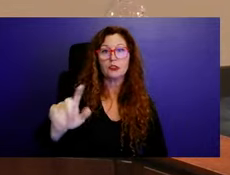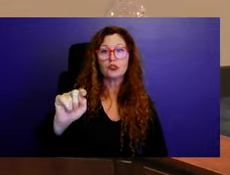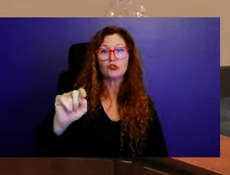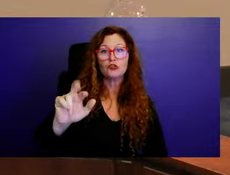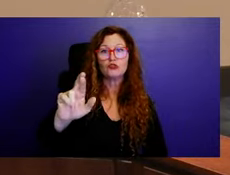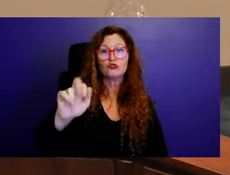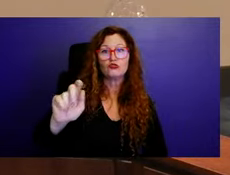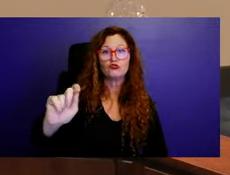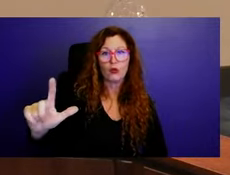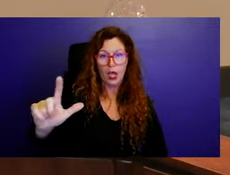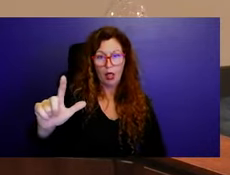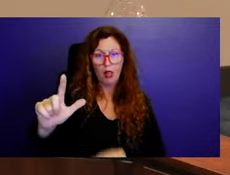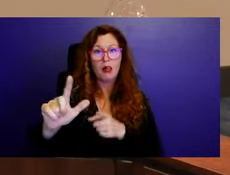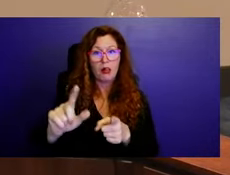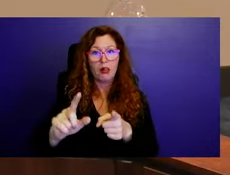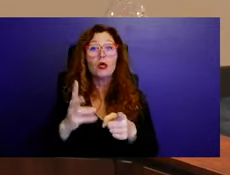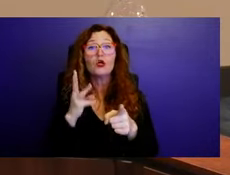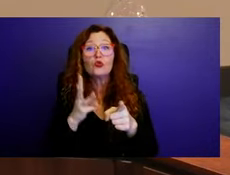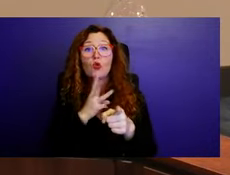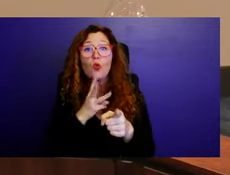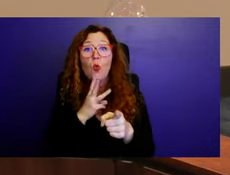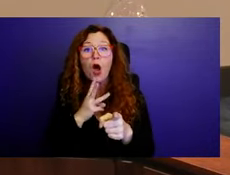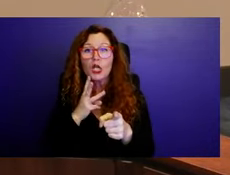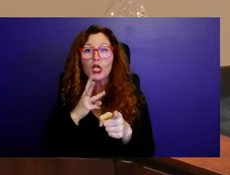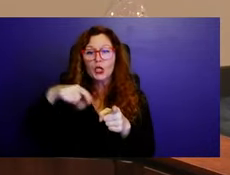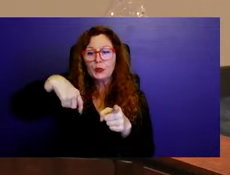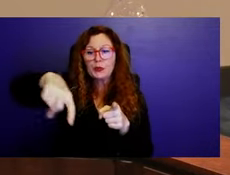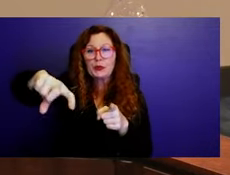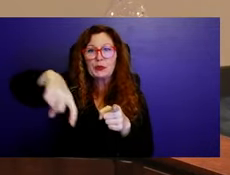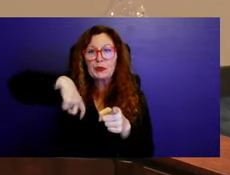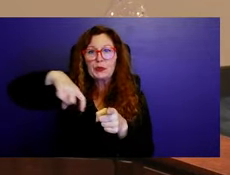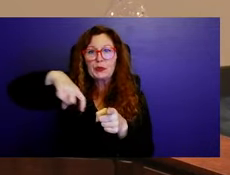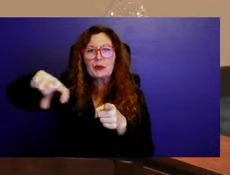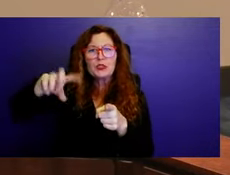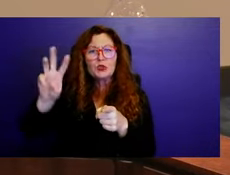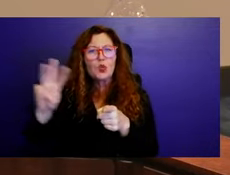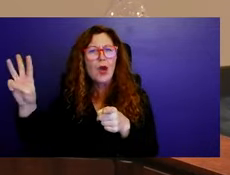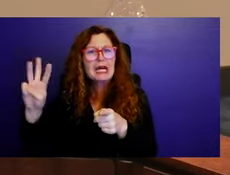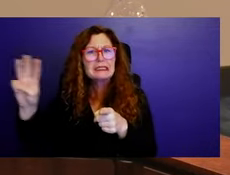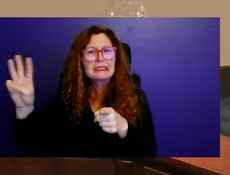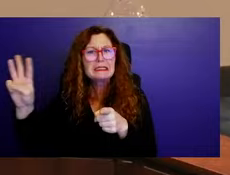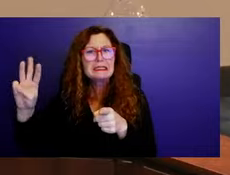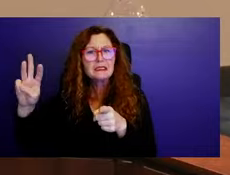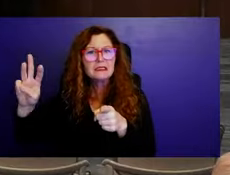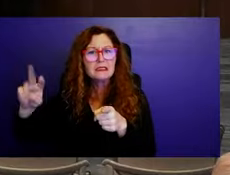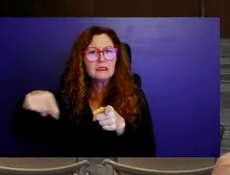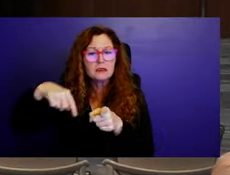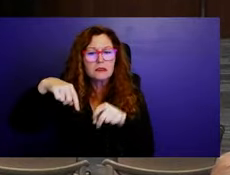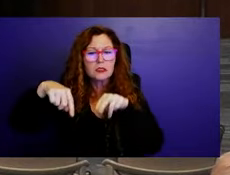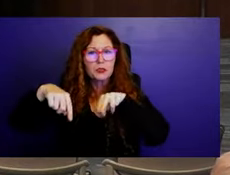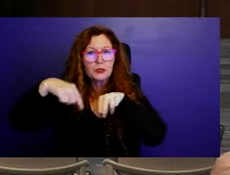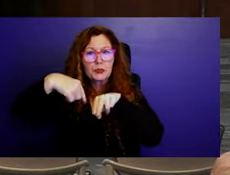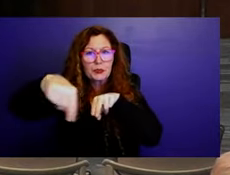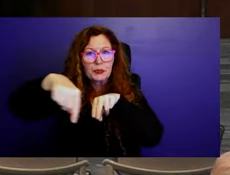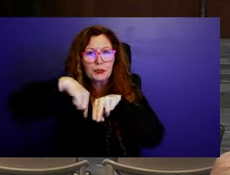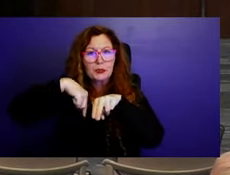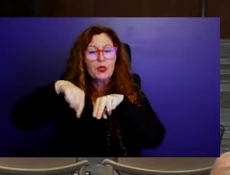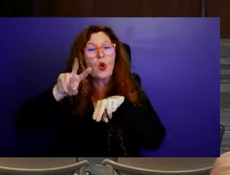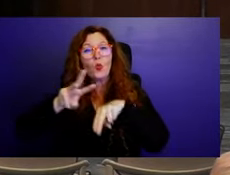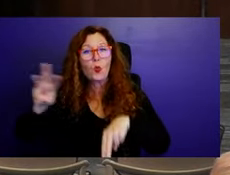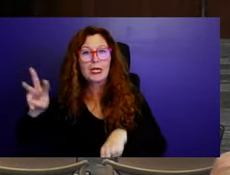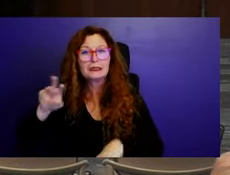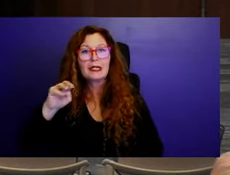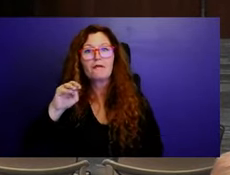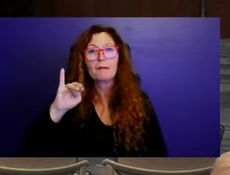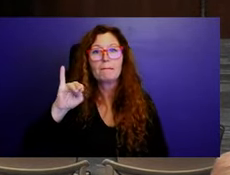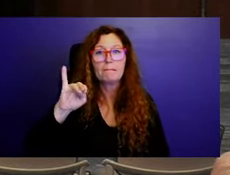cannot think of the name, but it is past, it is west of military trail. Yep. Okay. No, thanks for clarifying